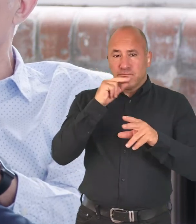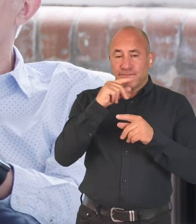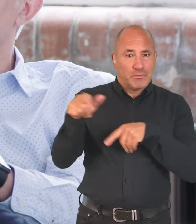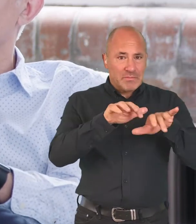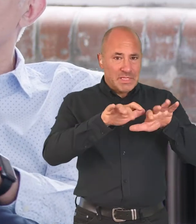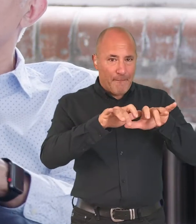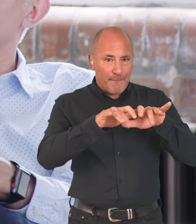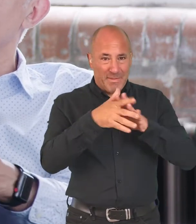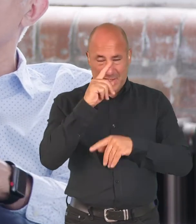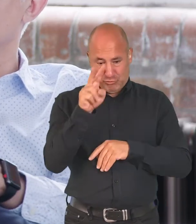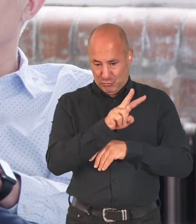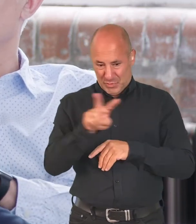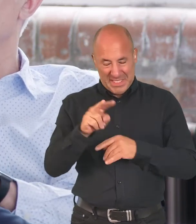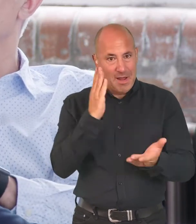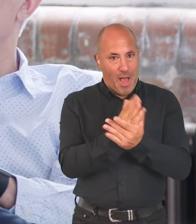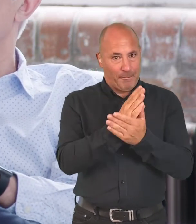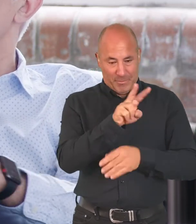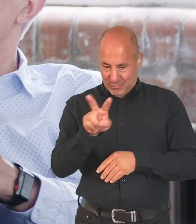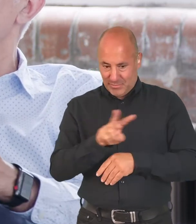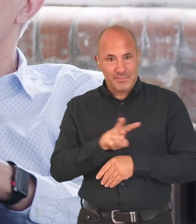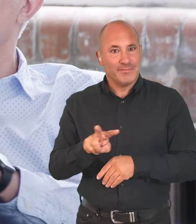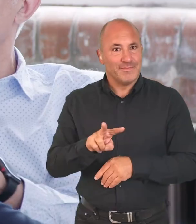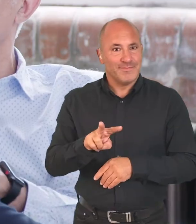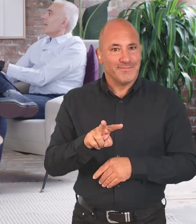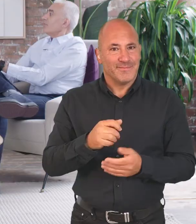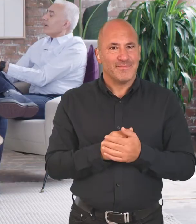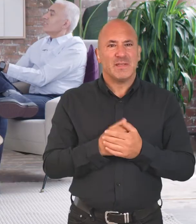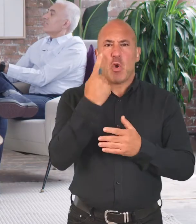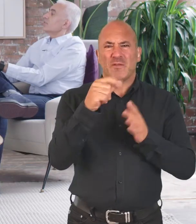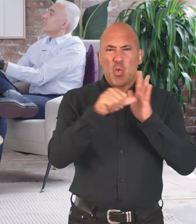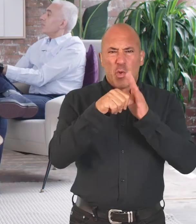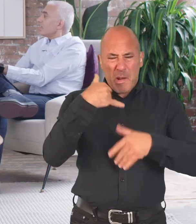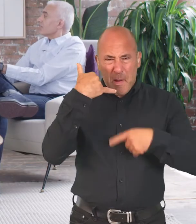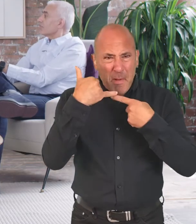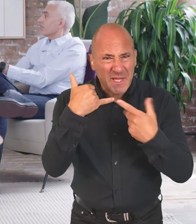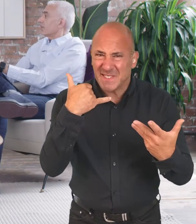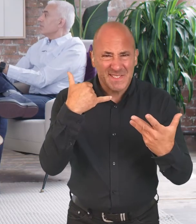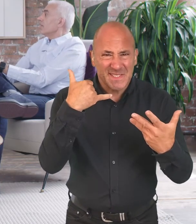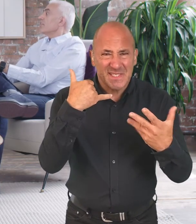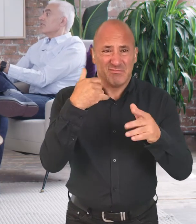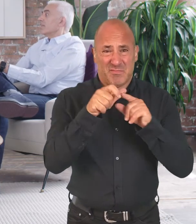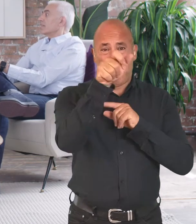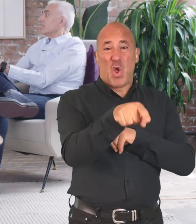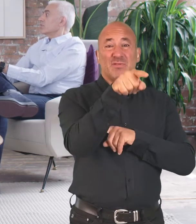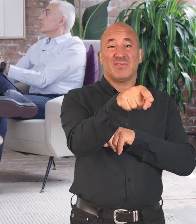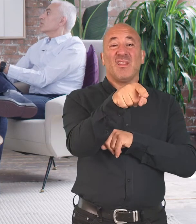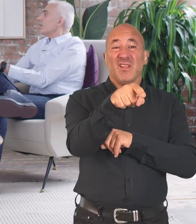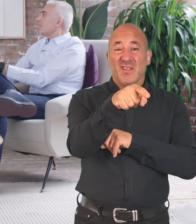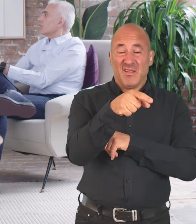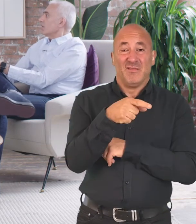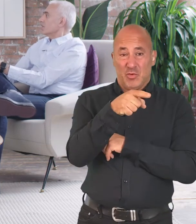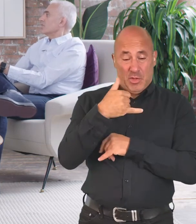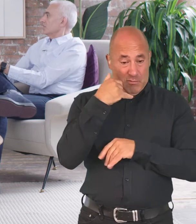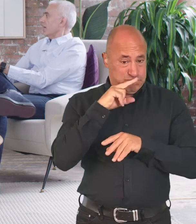saying so that you can read the other person's words in real time. And if you have difficulty speaking on the phone, the Relay Assistant will